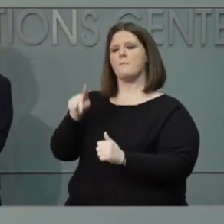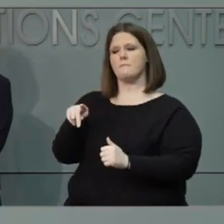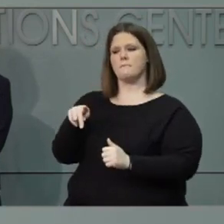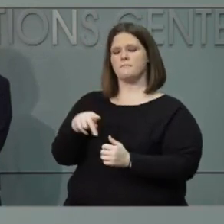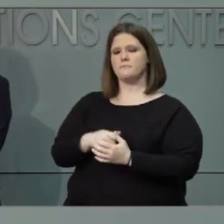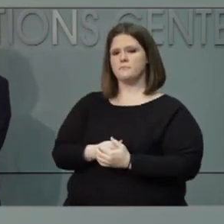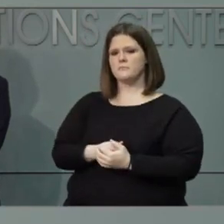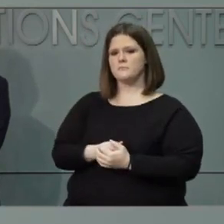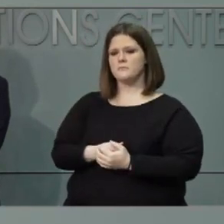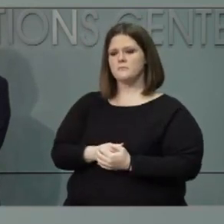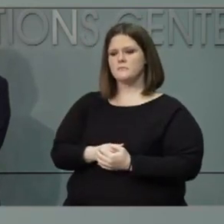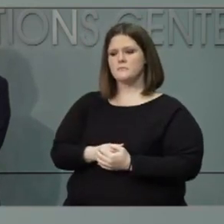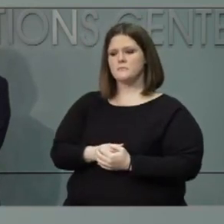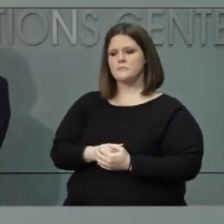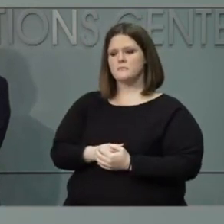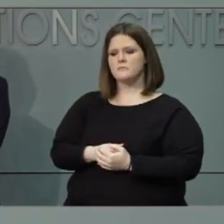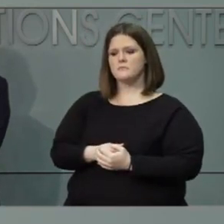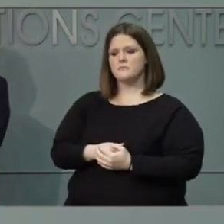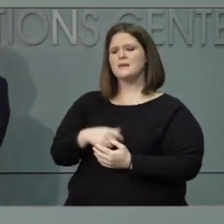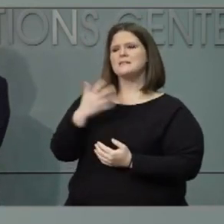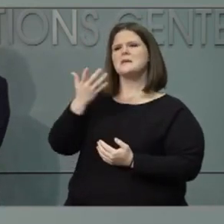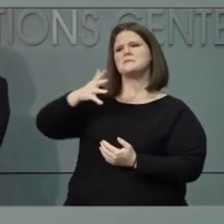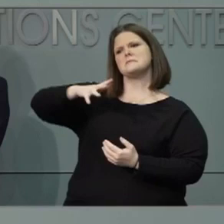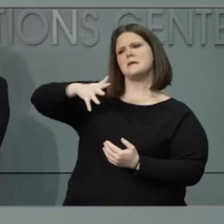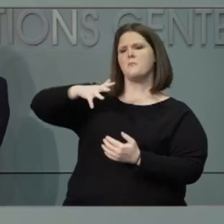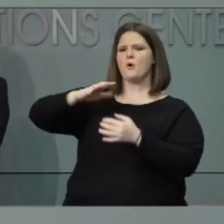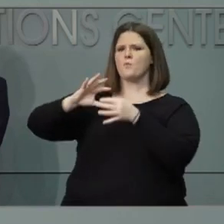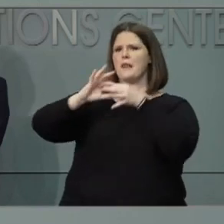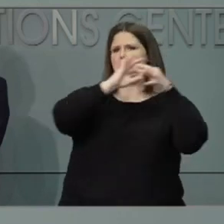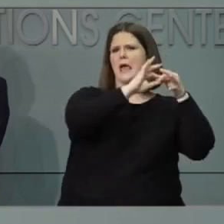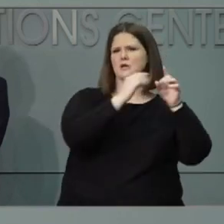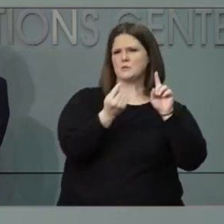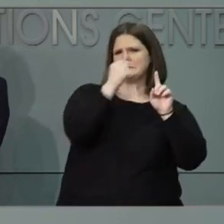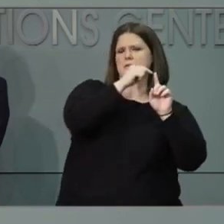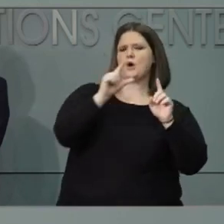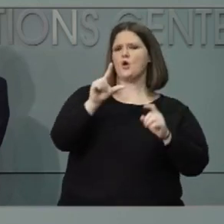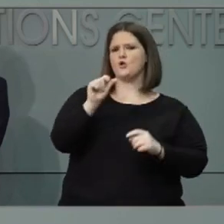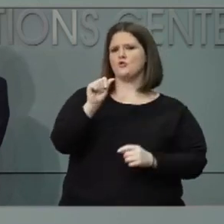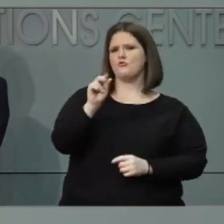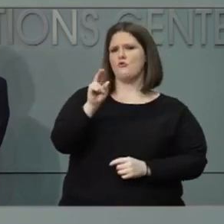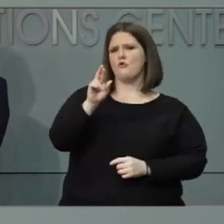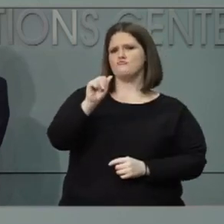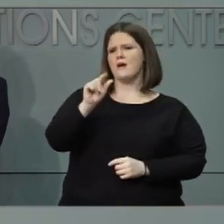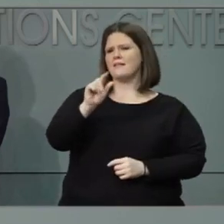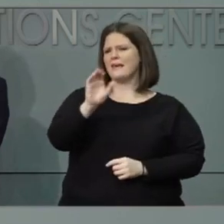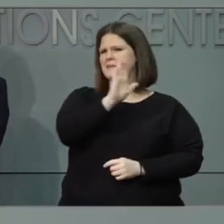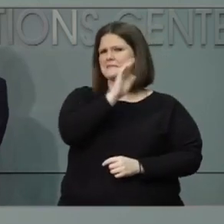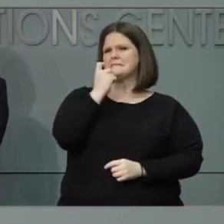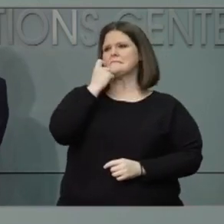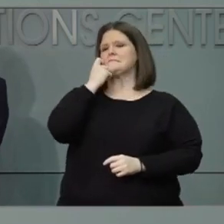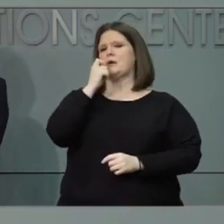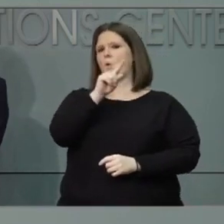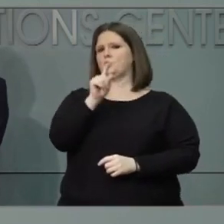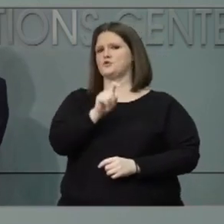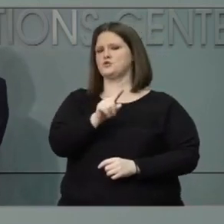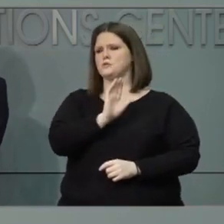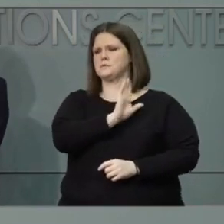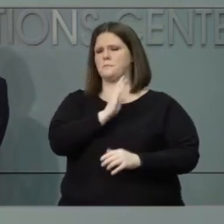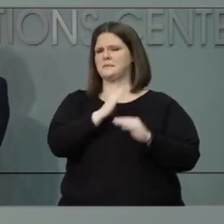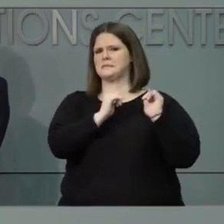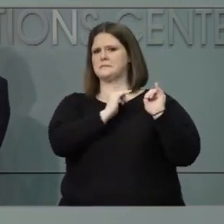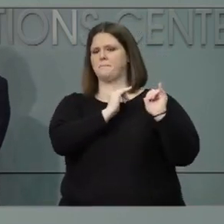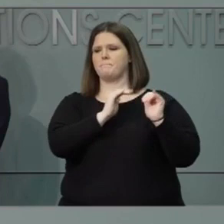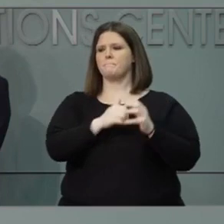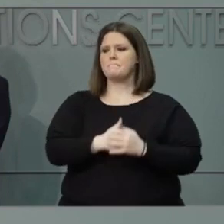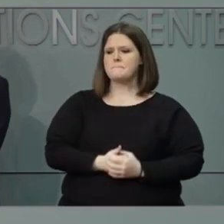Different and somewhat related to what Laura Lee was asking. You know, there are other